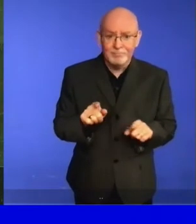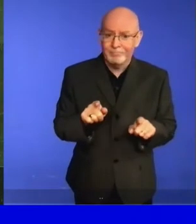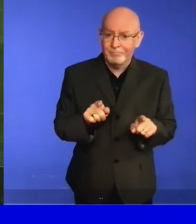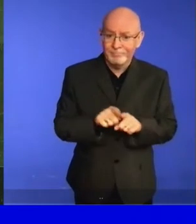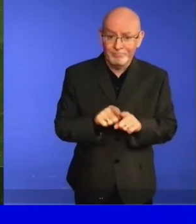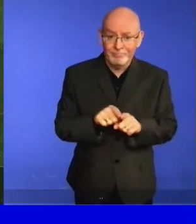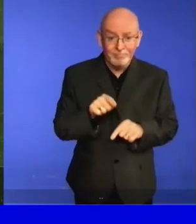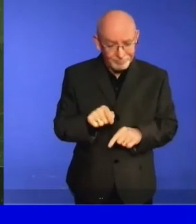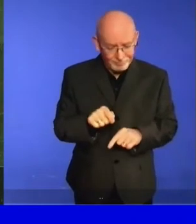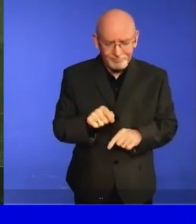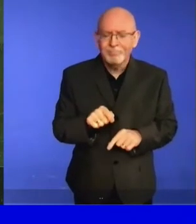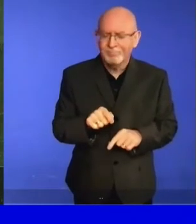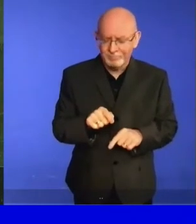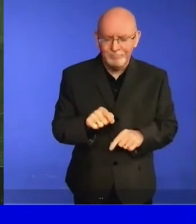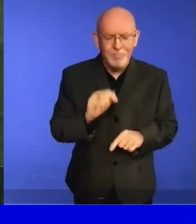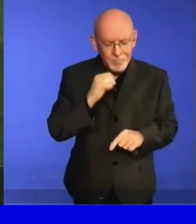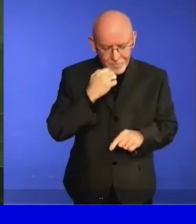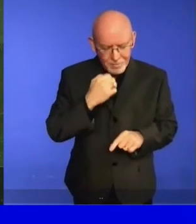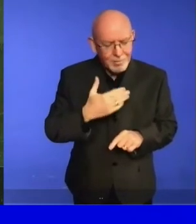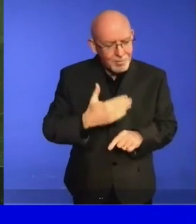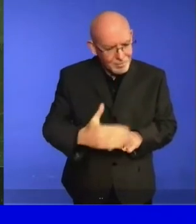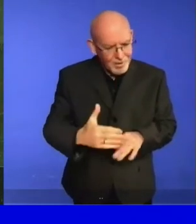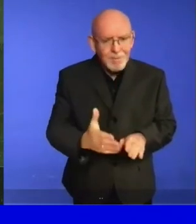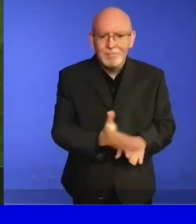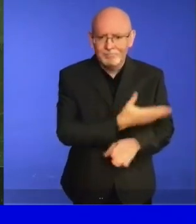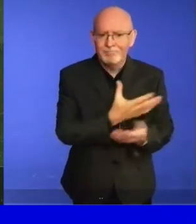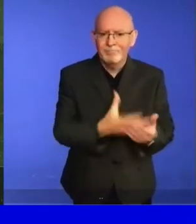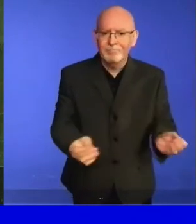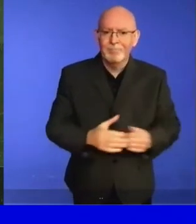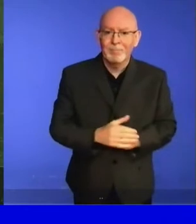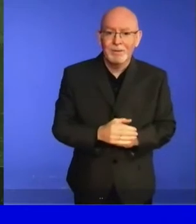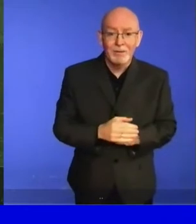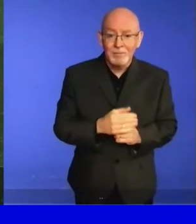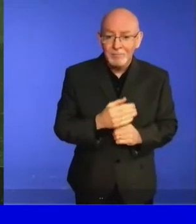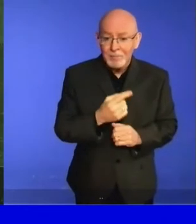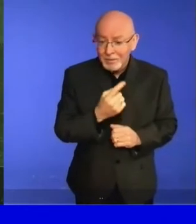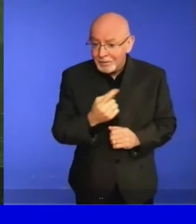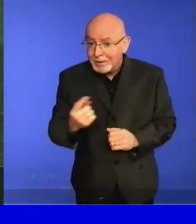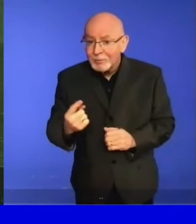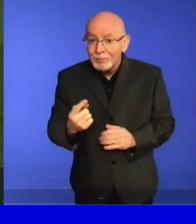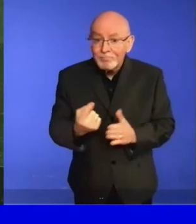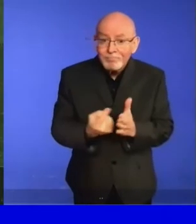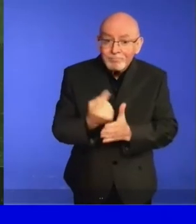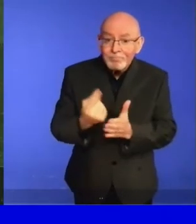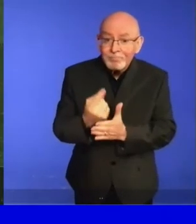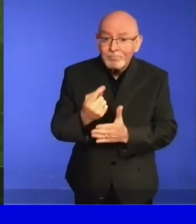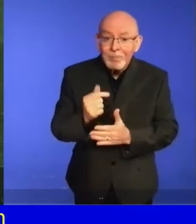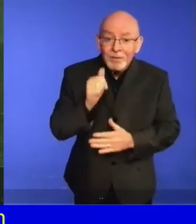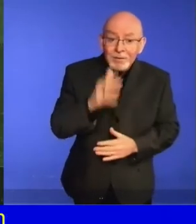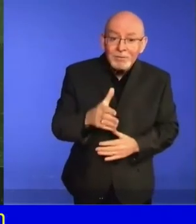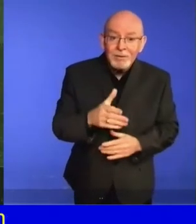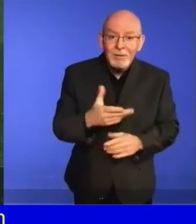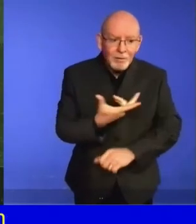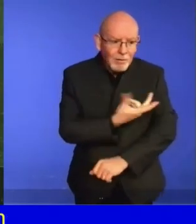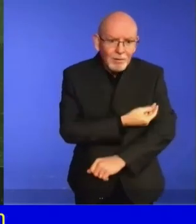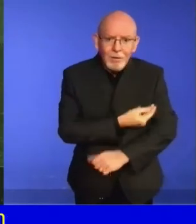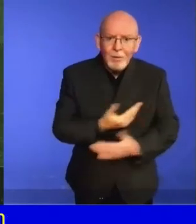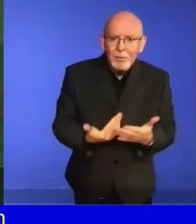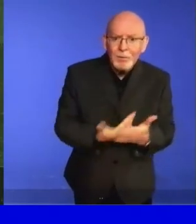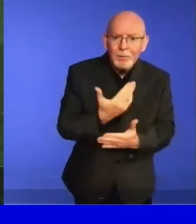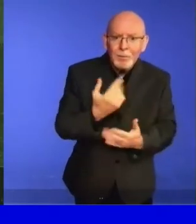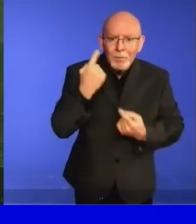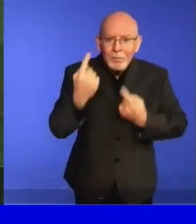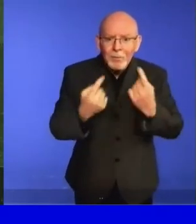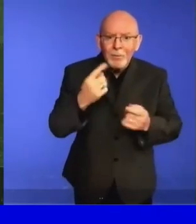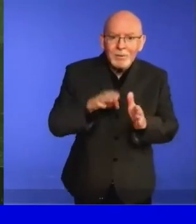This makes it all the more important that we do not ignore our long-term goals, particularly those that have been